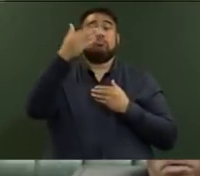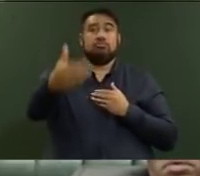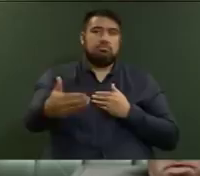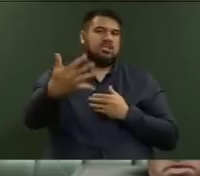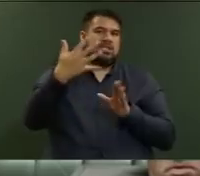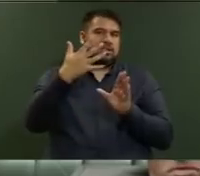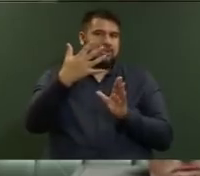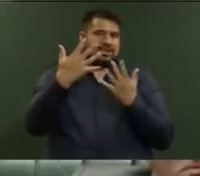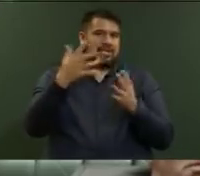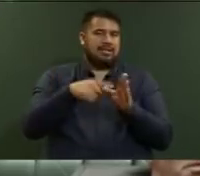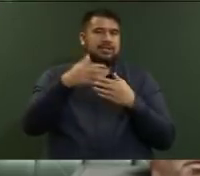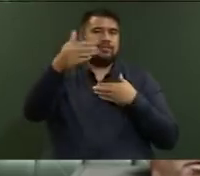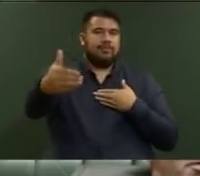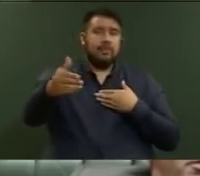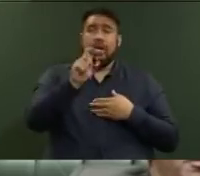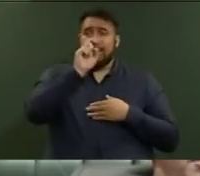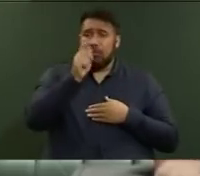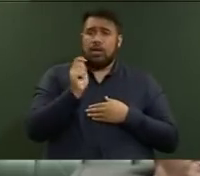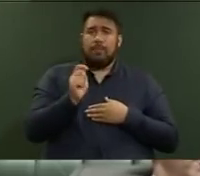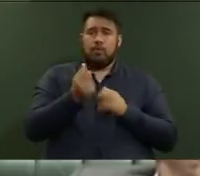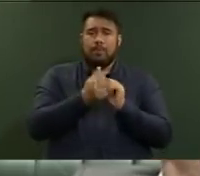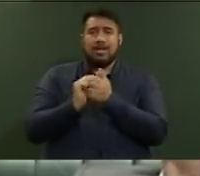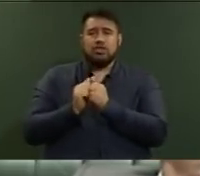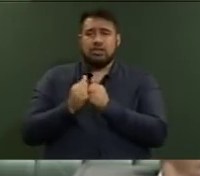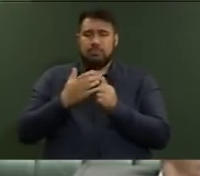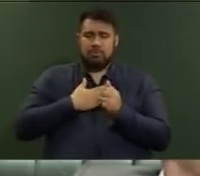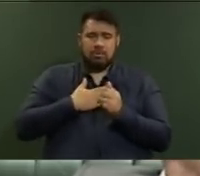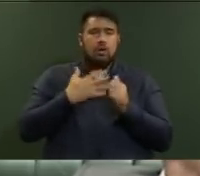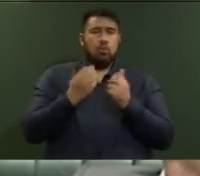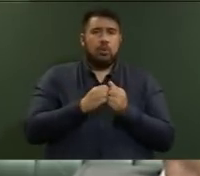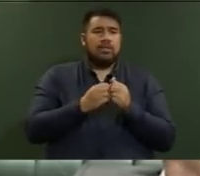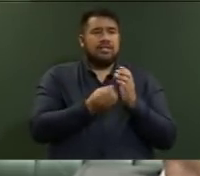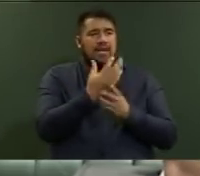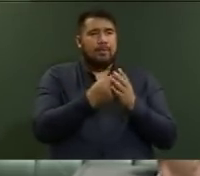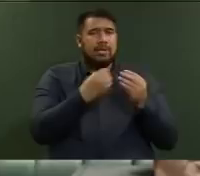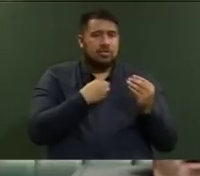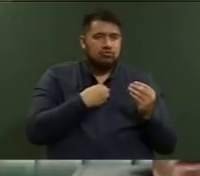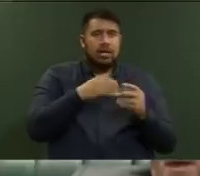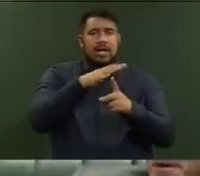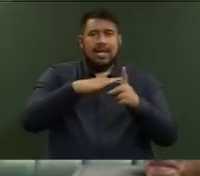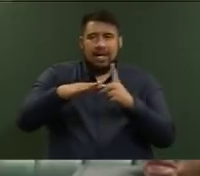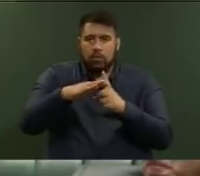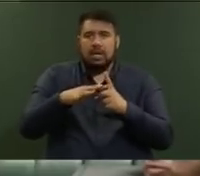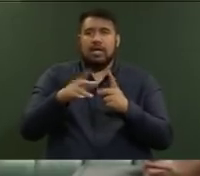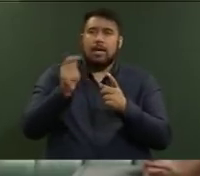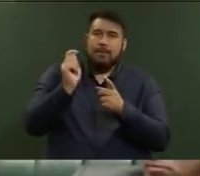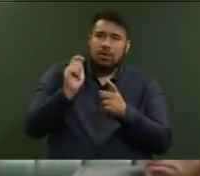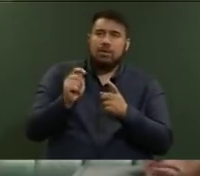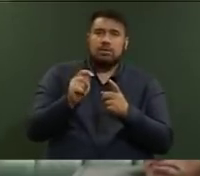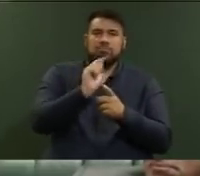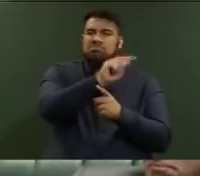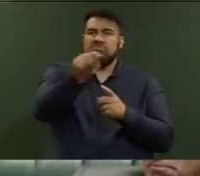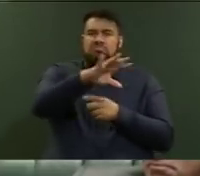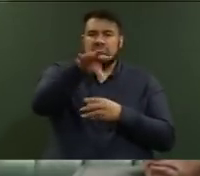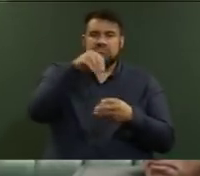intended for KiwiBuild to be a partnership between the Crown and developers, the Crown and iwi builders and other participants.